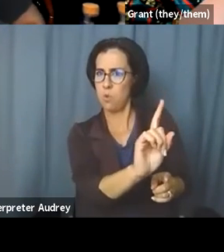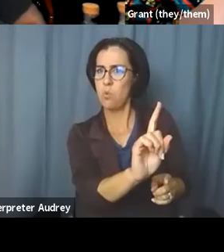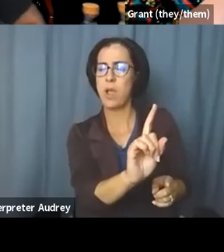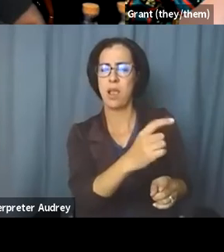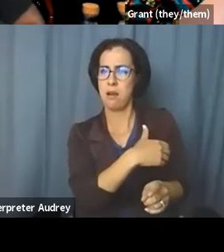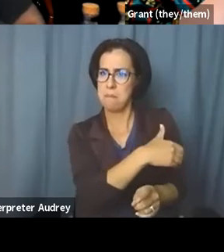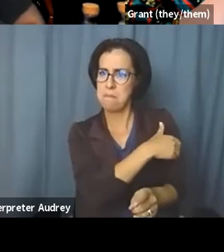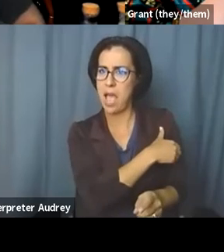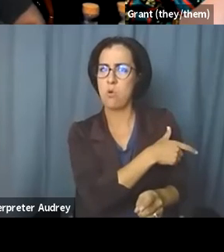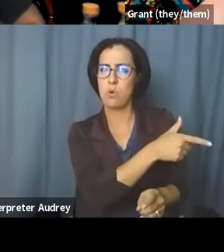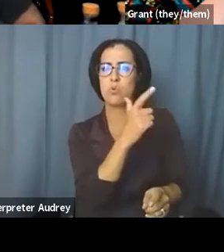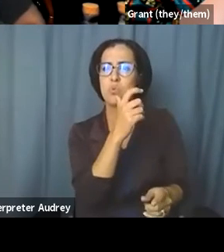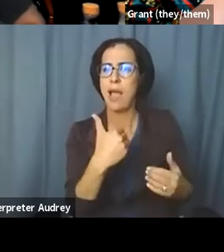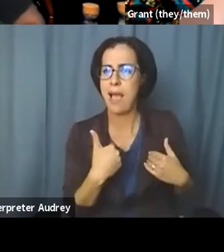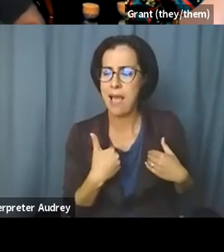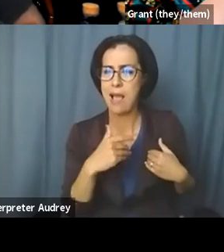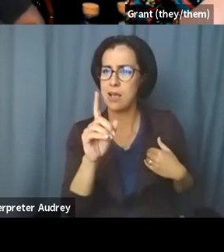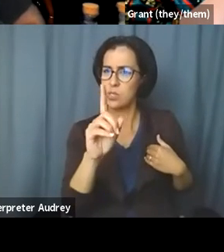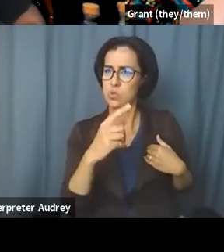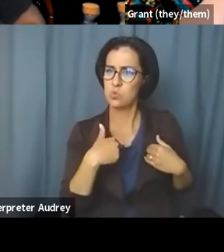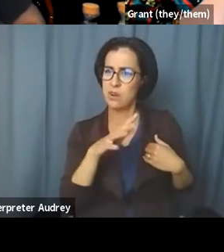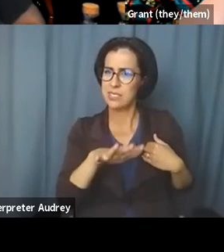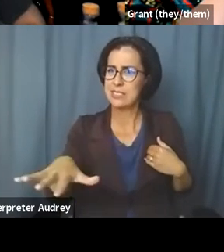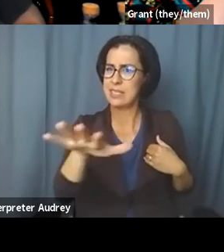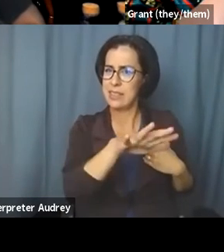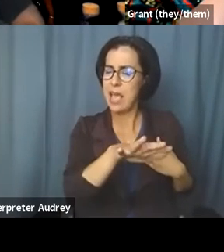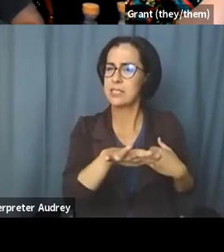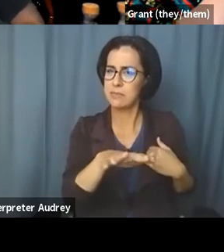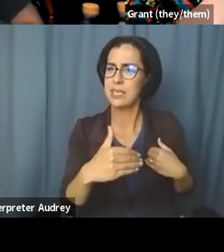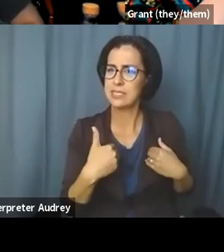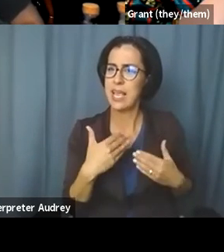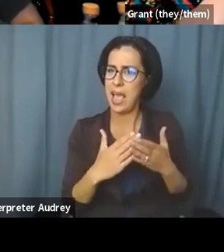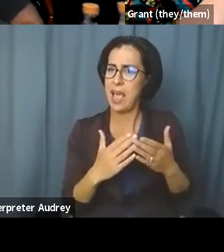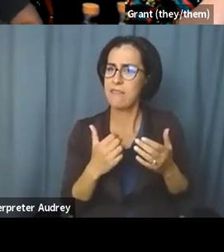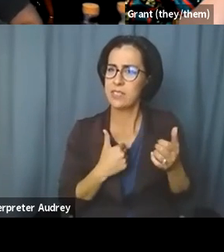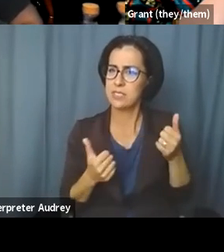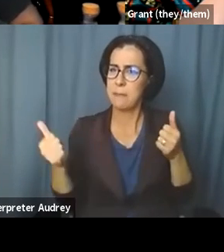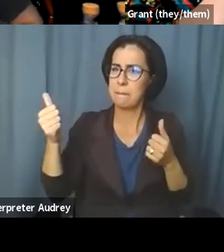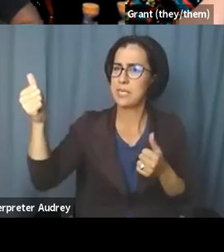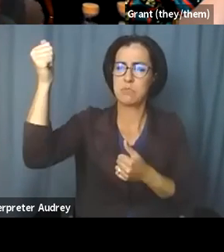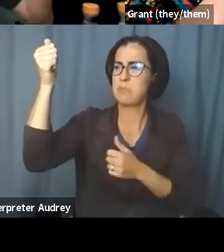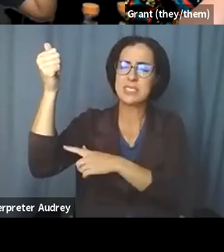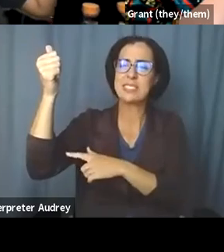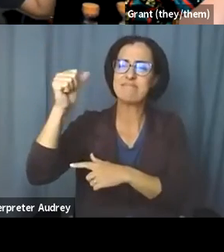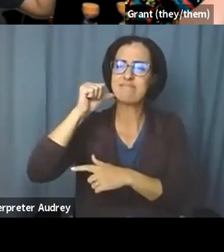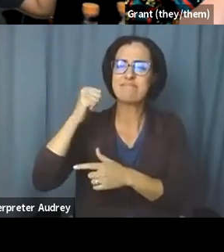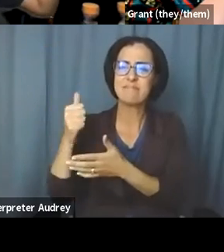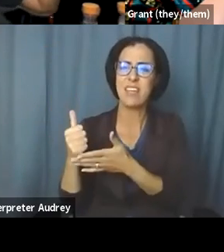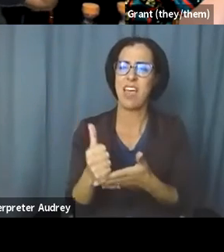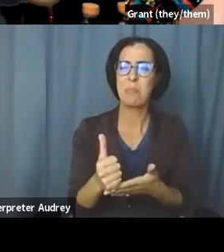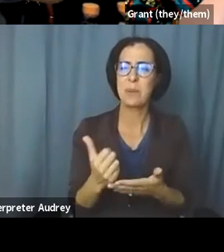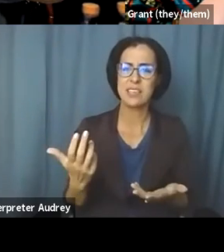power? Um, where is that space leaning into some supremacy culture nonsense that isn't useful or helpful to the larger